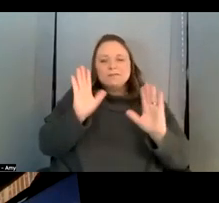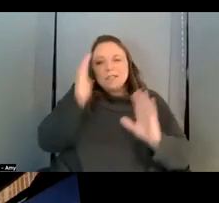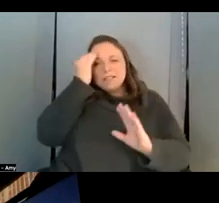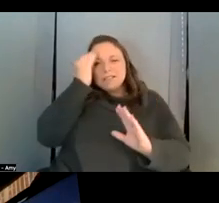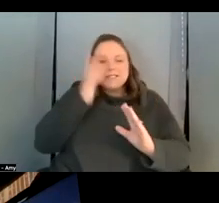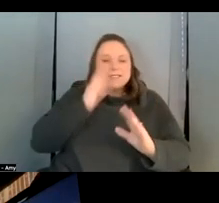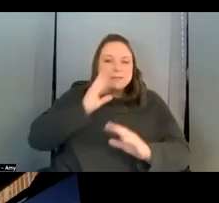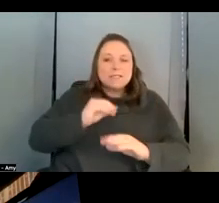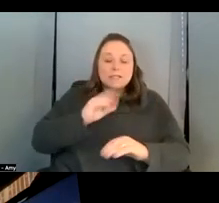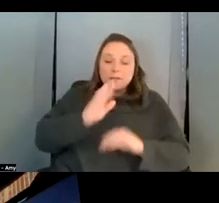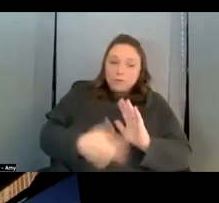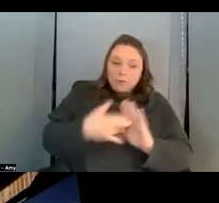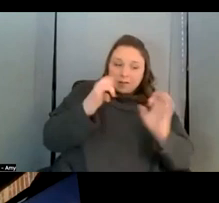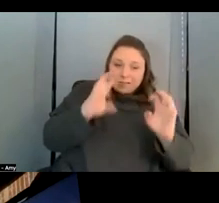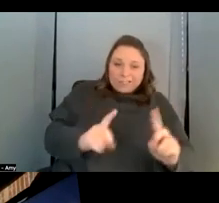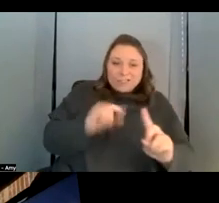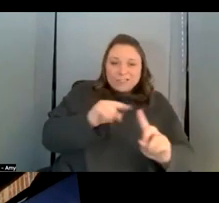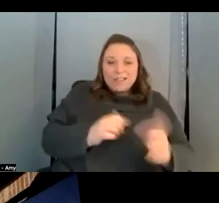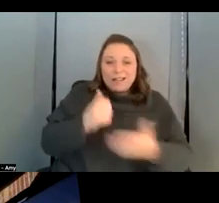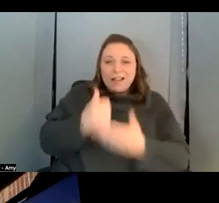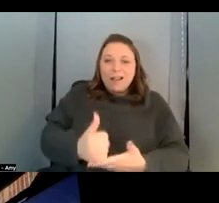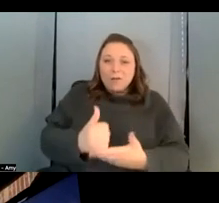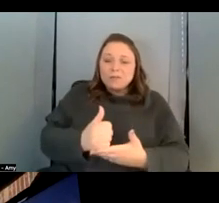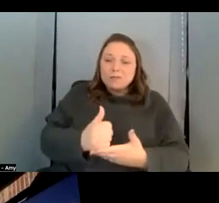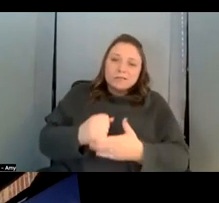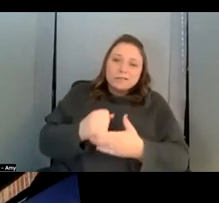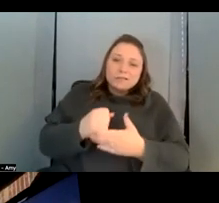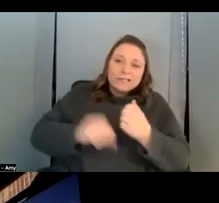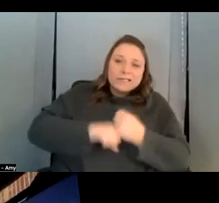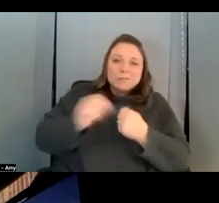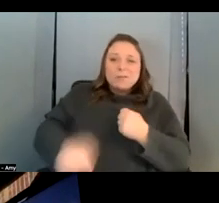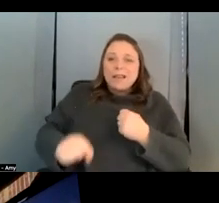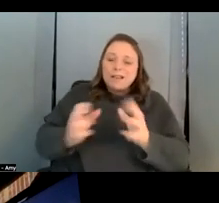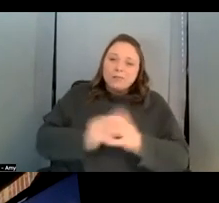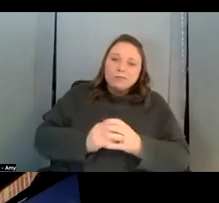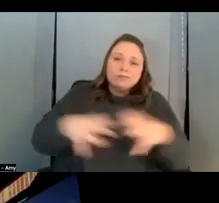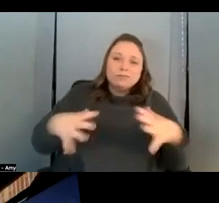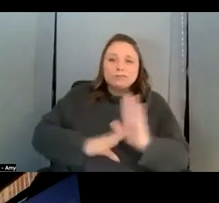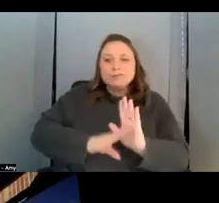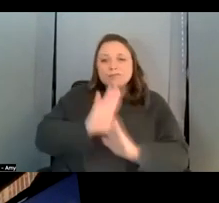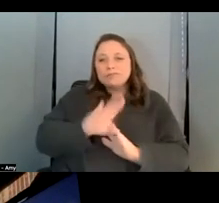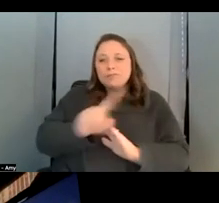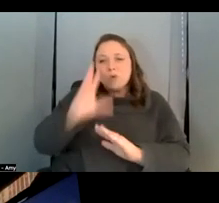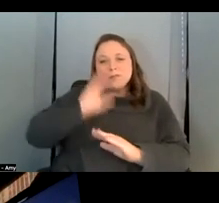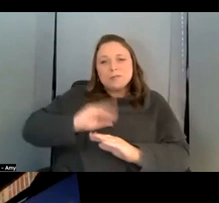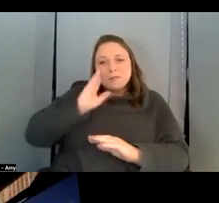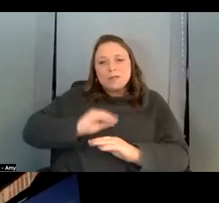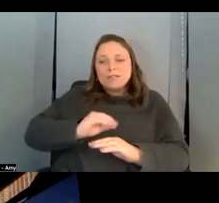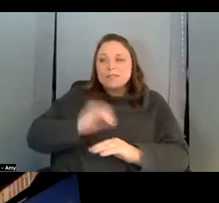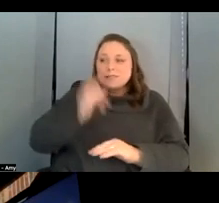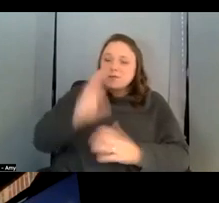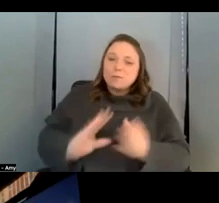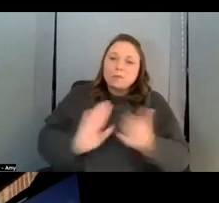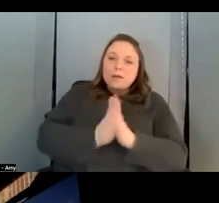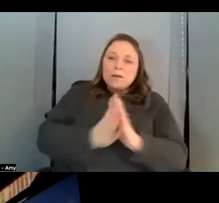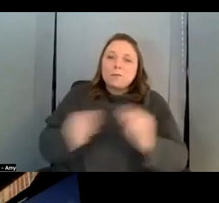here is to enrich that is to expand the boundary of of what you can experience when you're sensitive to more things aware of